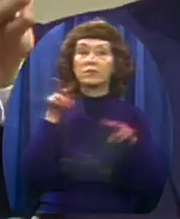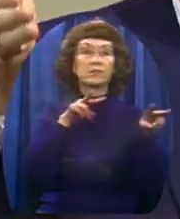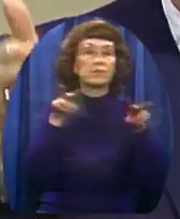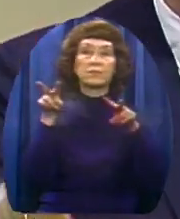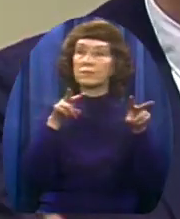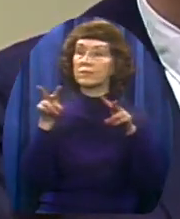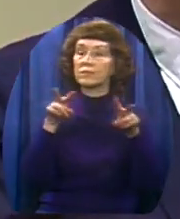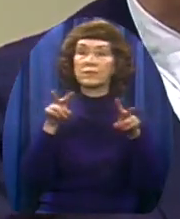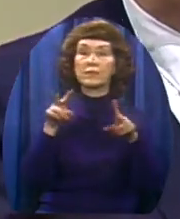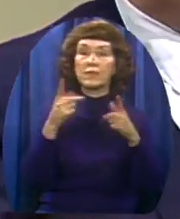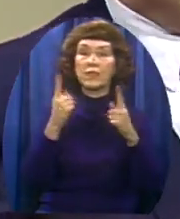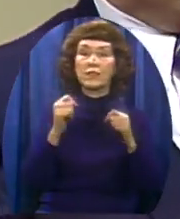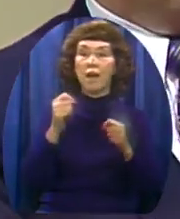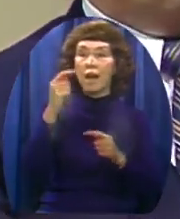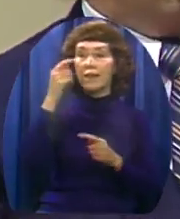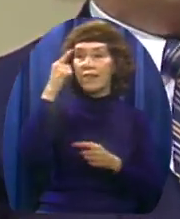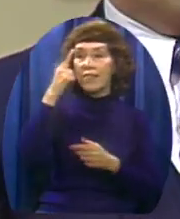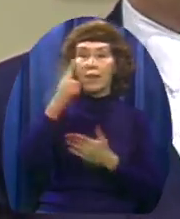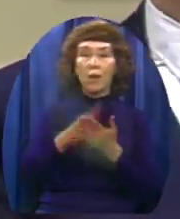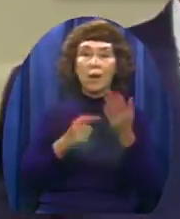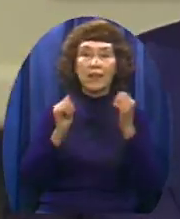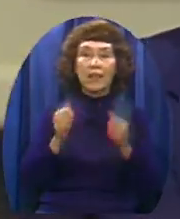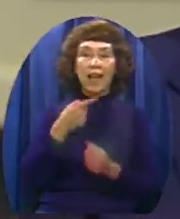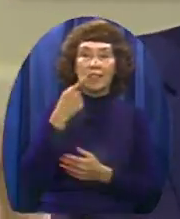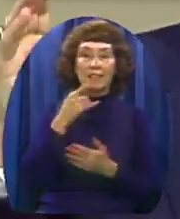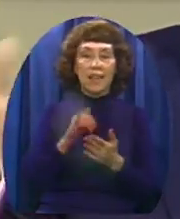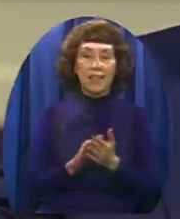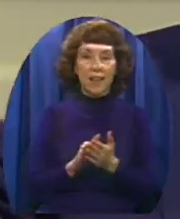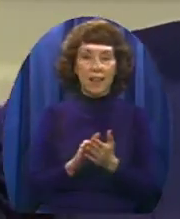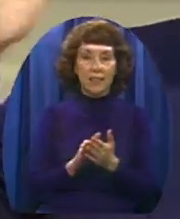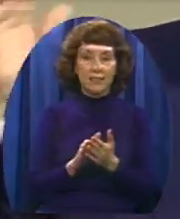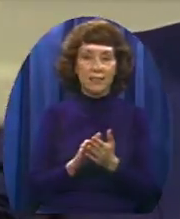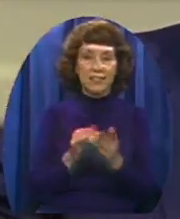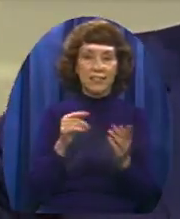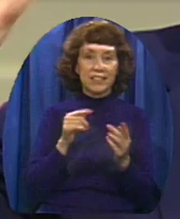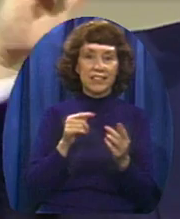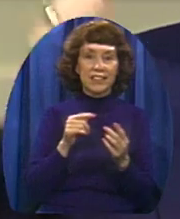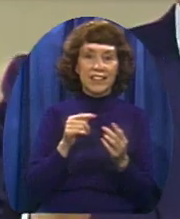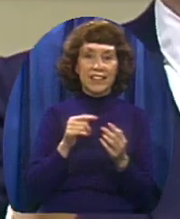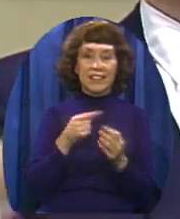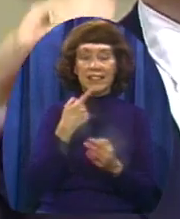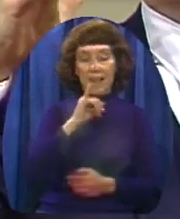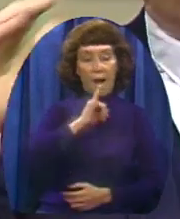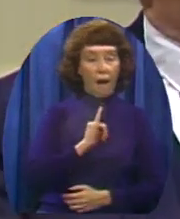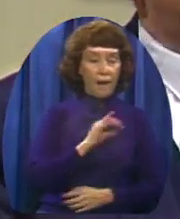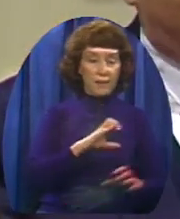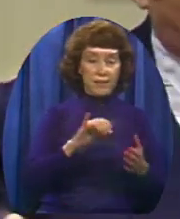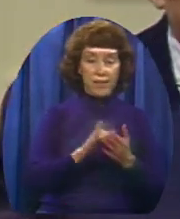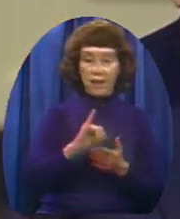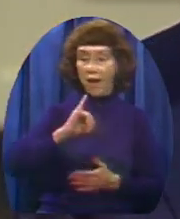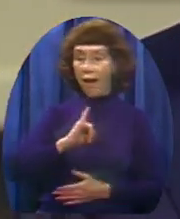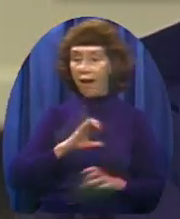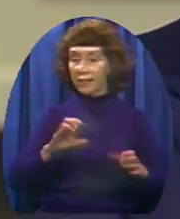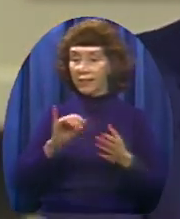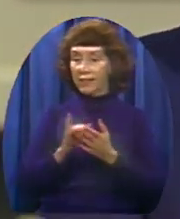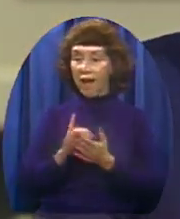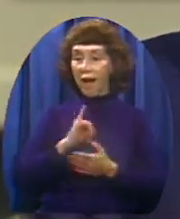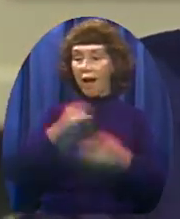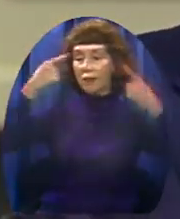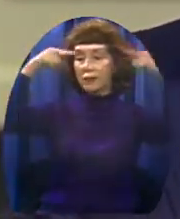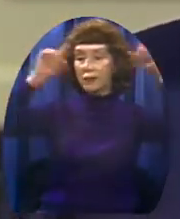how to top you How he'll beat that one And it's I this and I that And I did this and I accomplished that